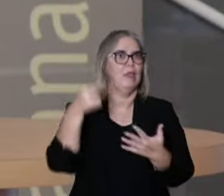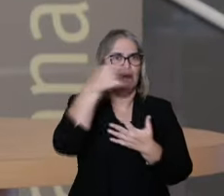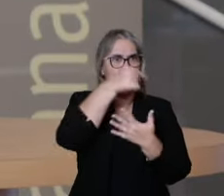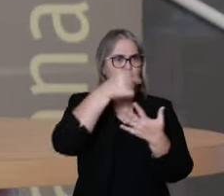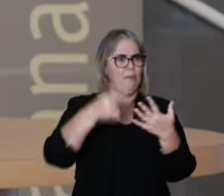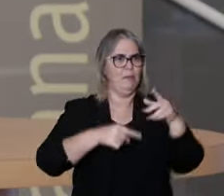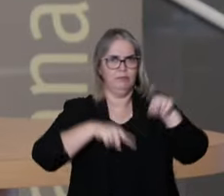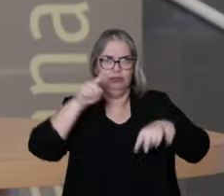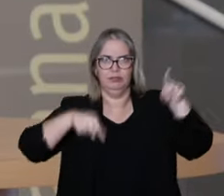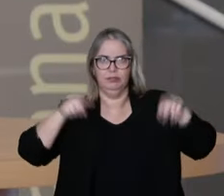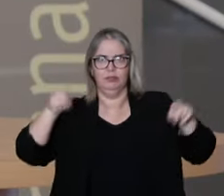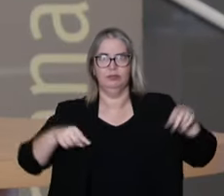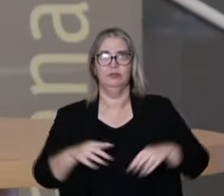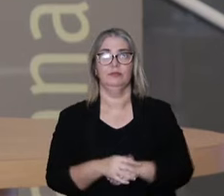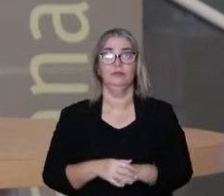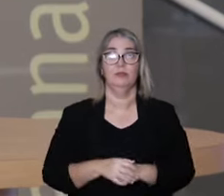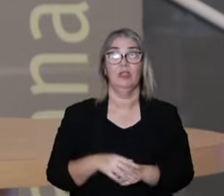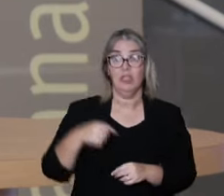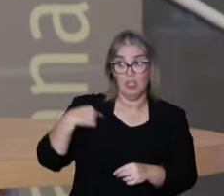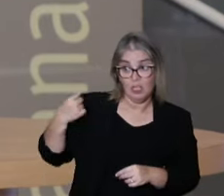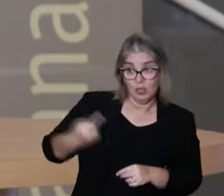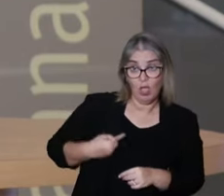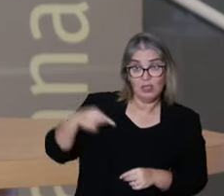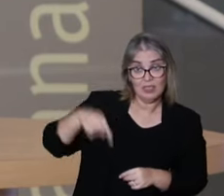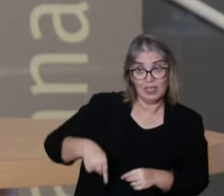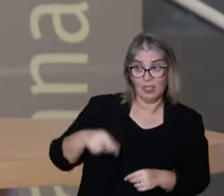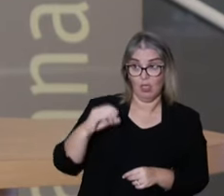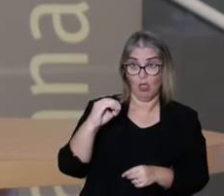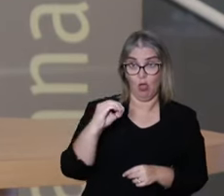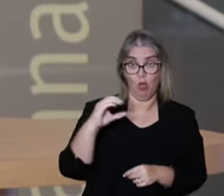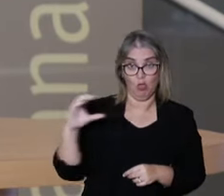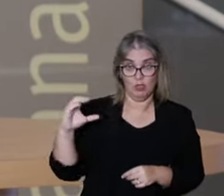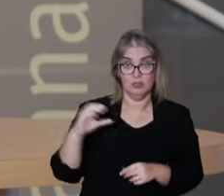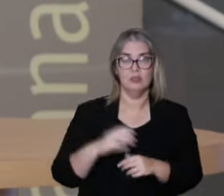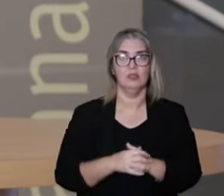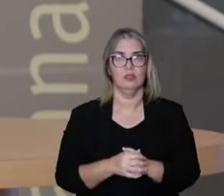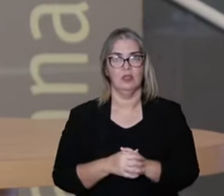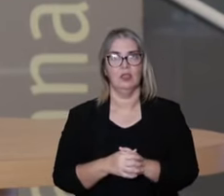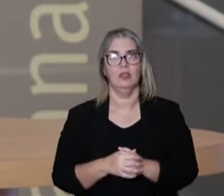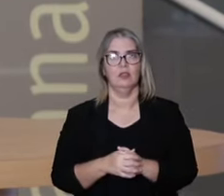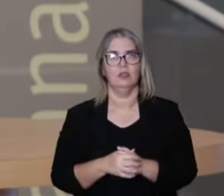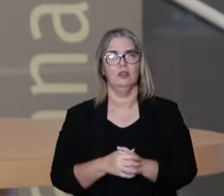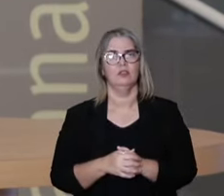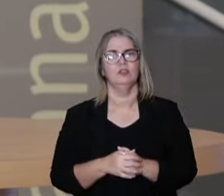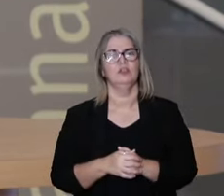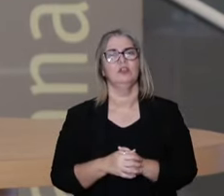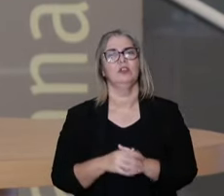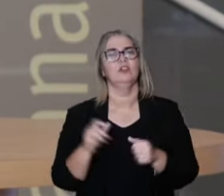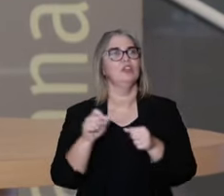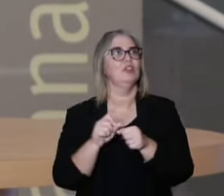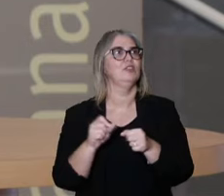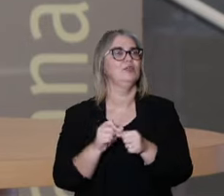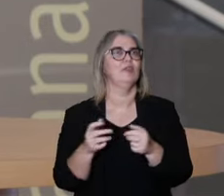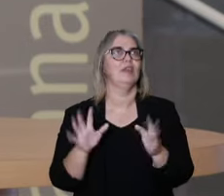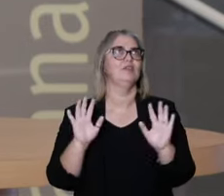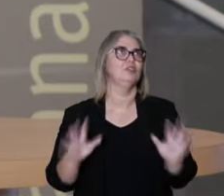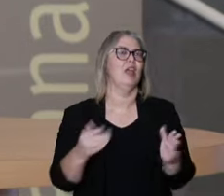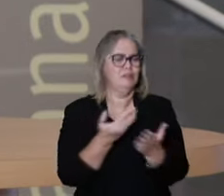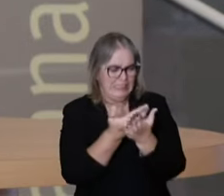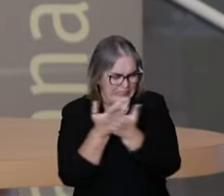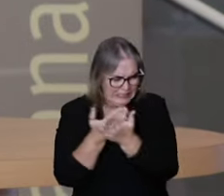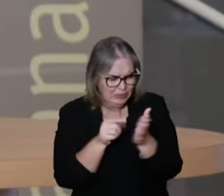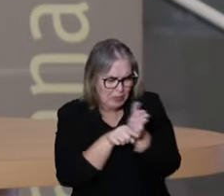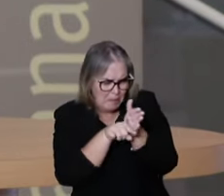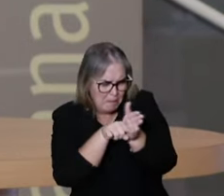They are diverse, and in the Western world, we have